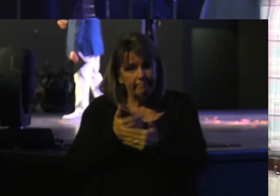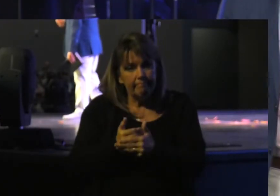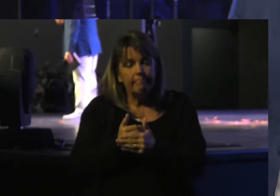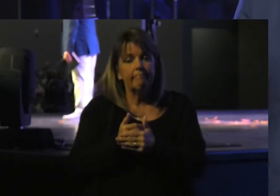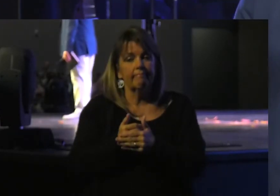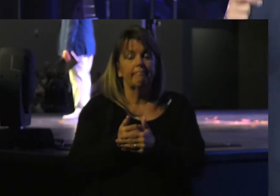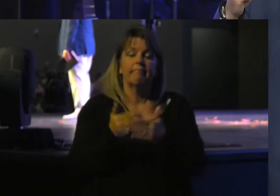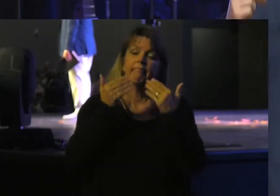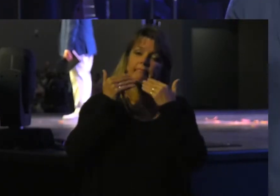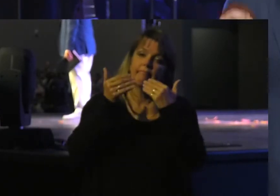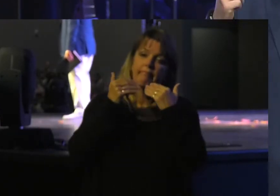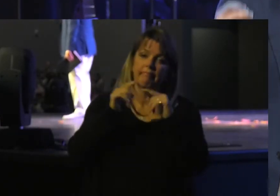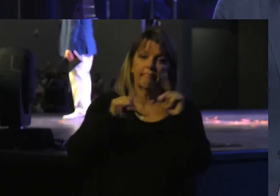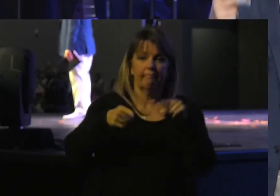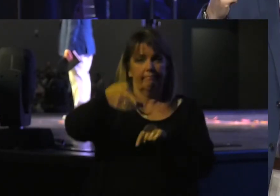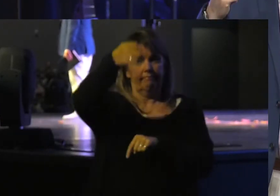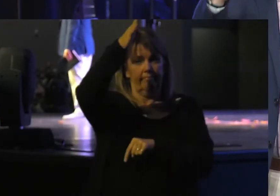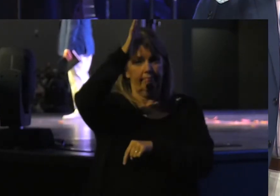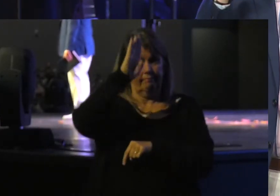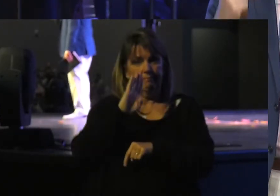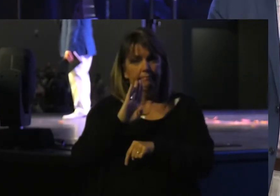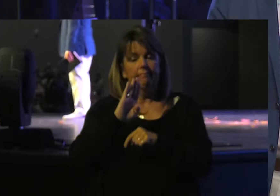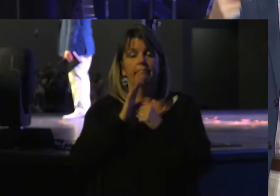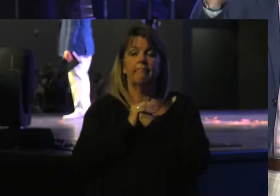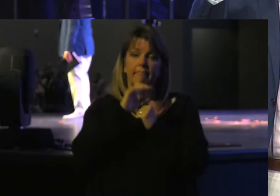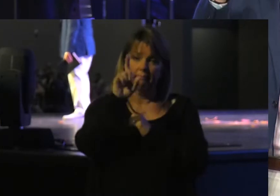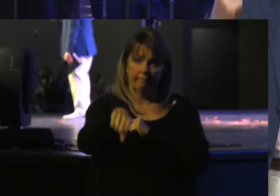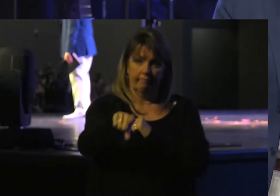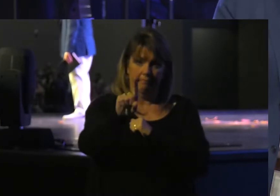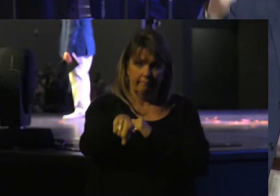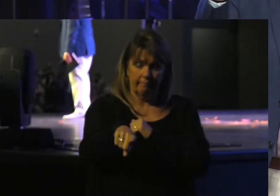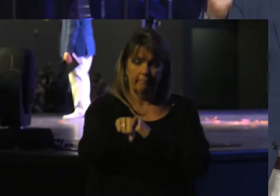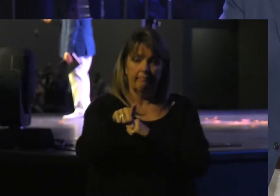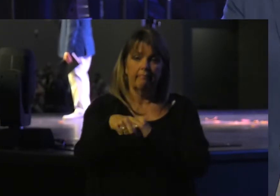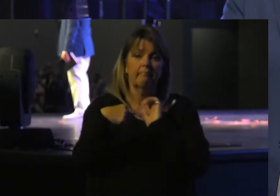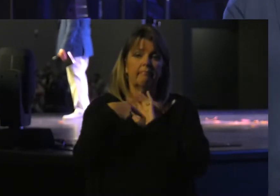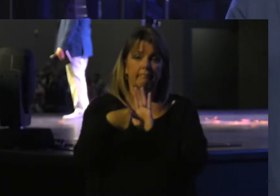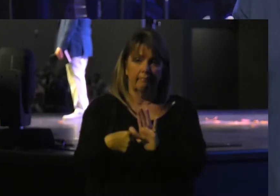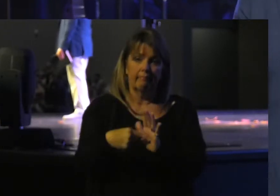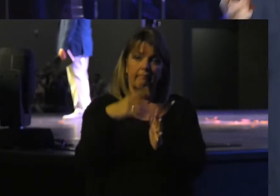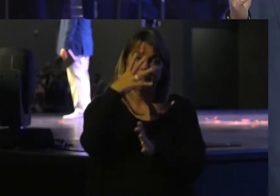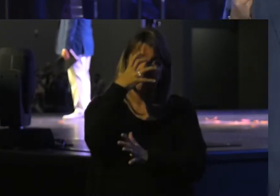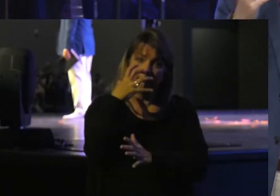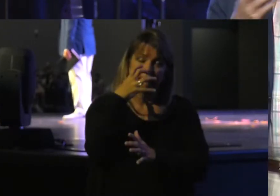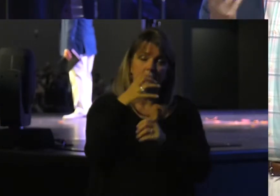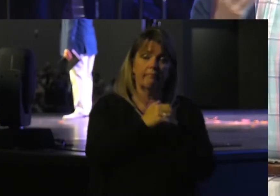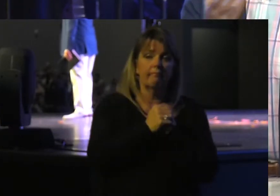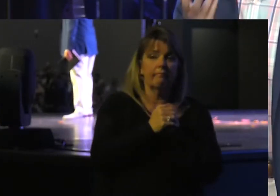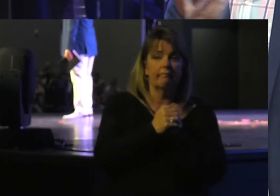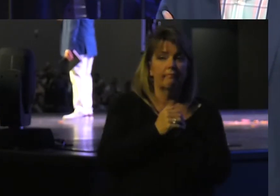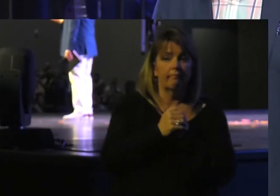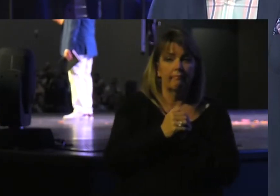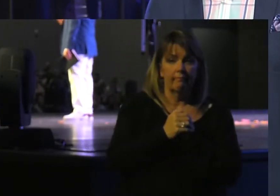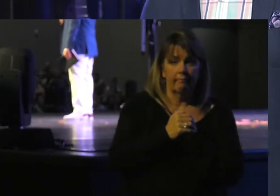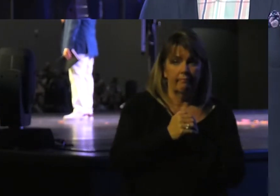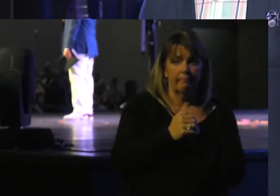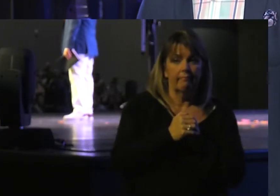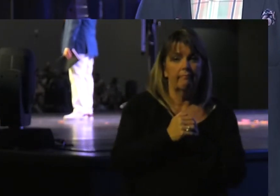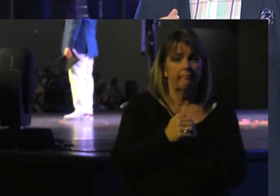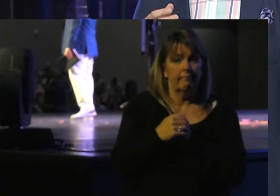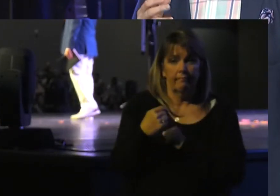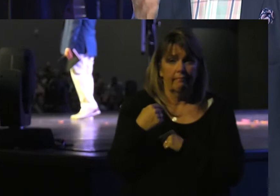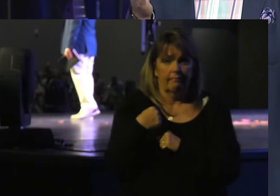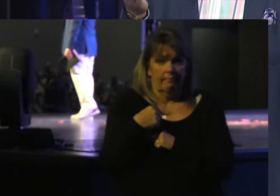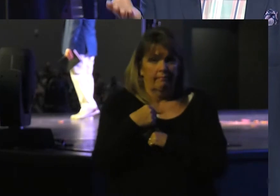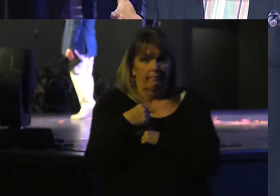is gracious But God Does and Should express Anger In fact I don't want A God Who